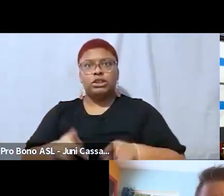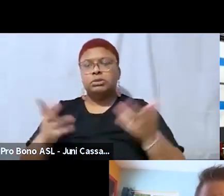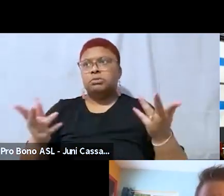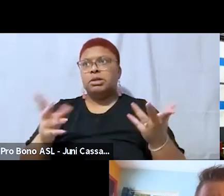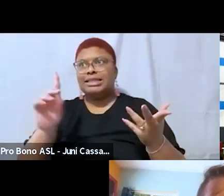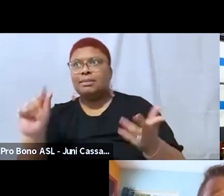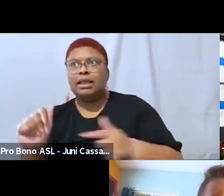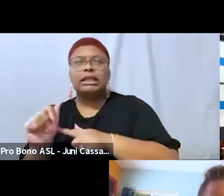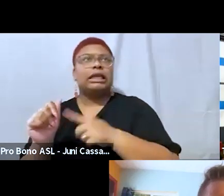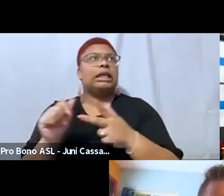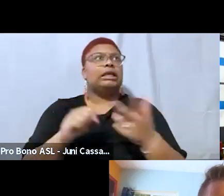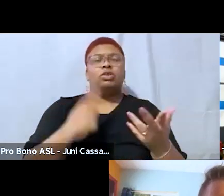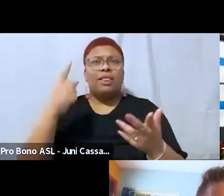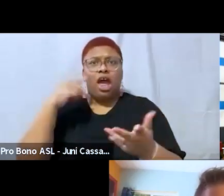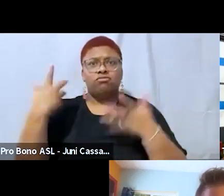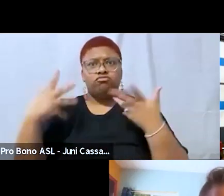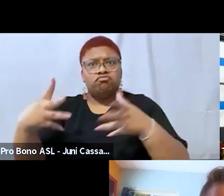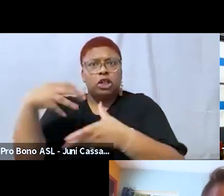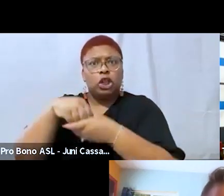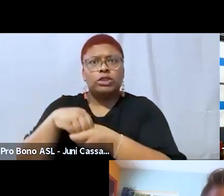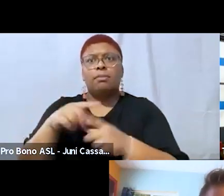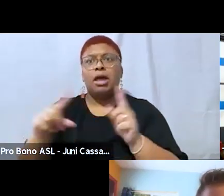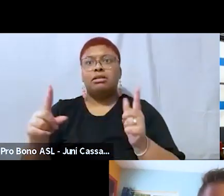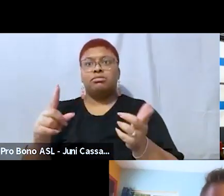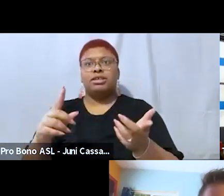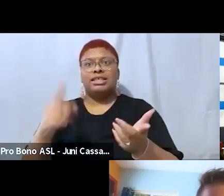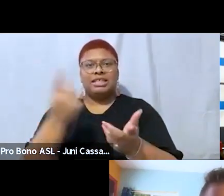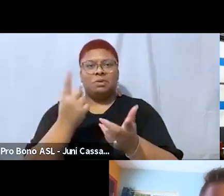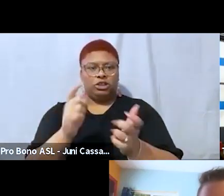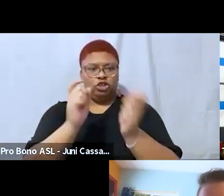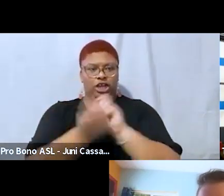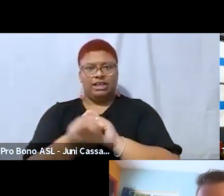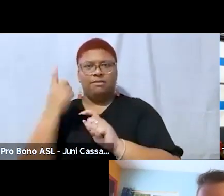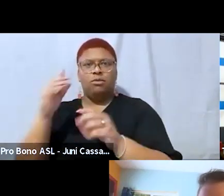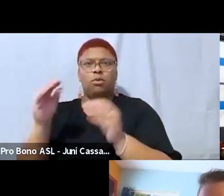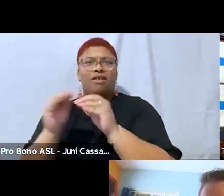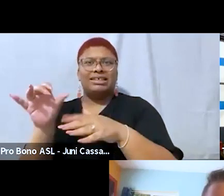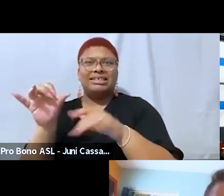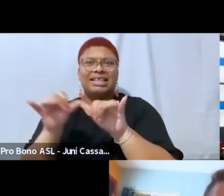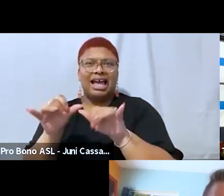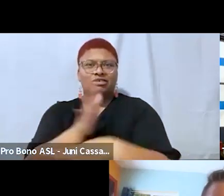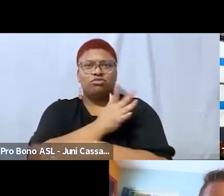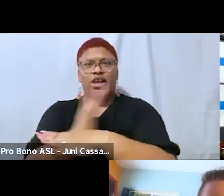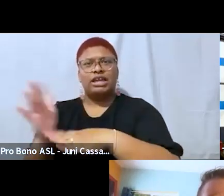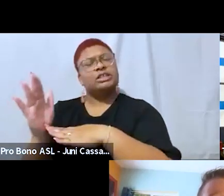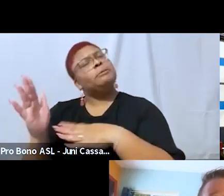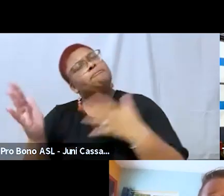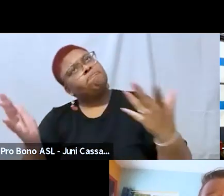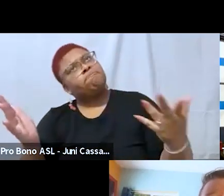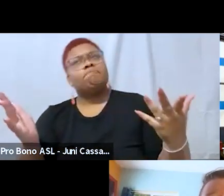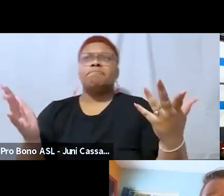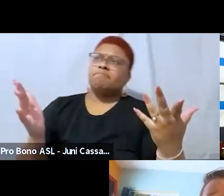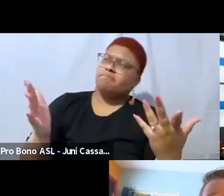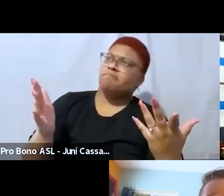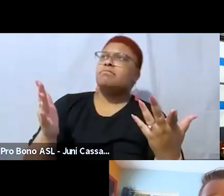so we saw it as a very inclusive term and then it got redefined as this sort of size range and so we we had a a little bit